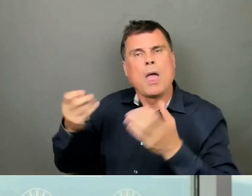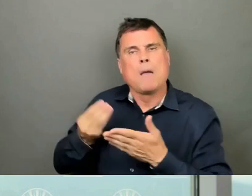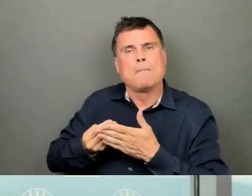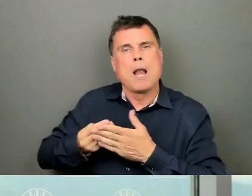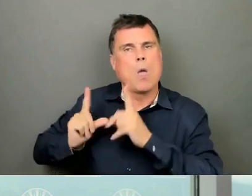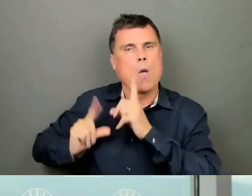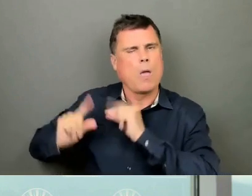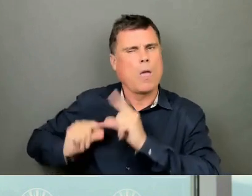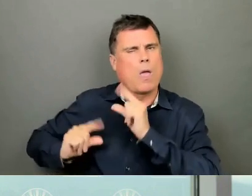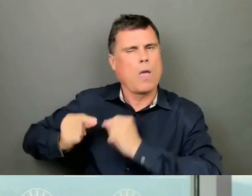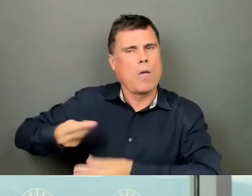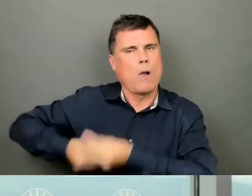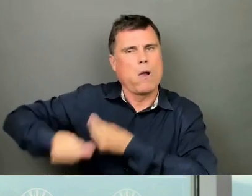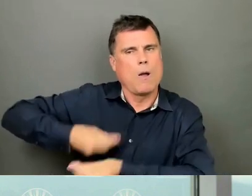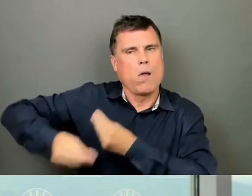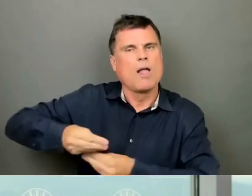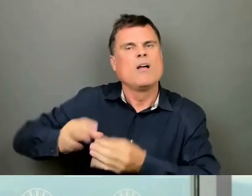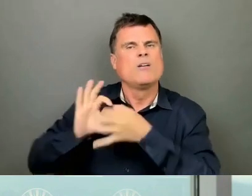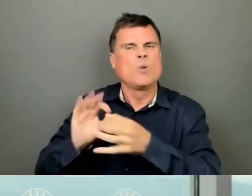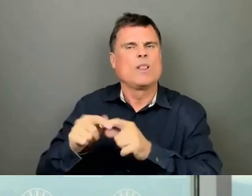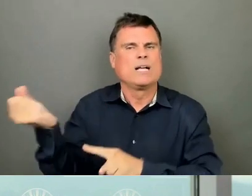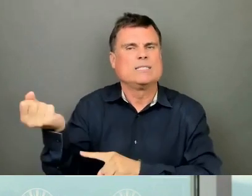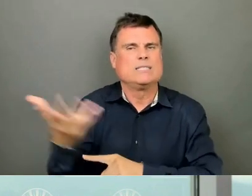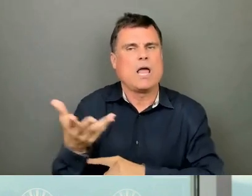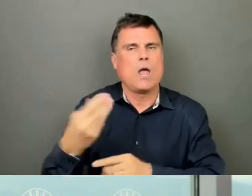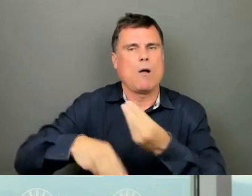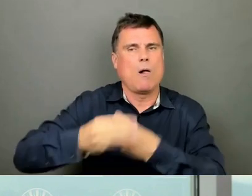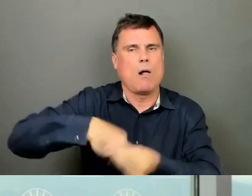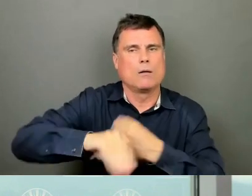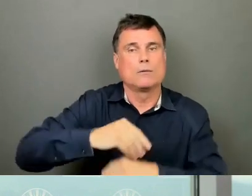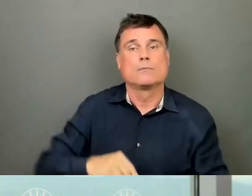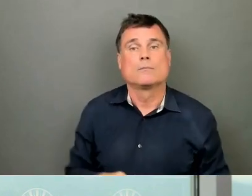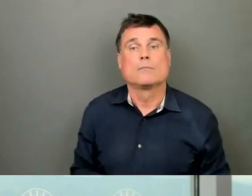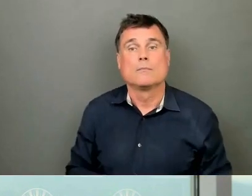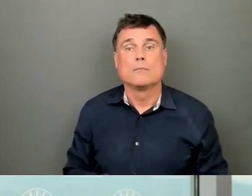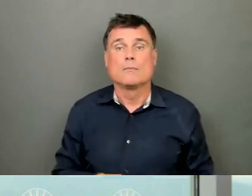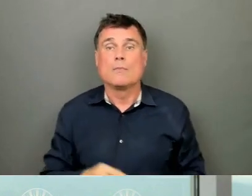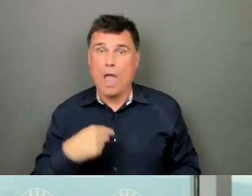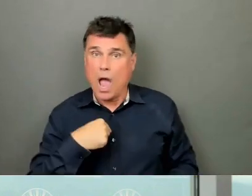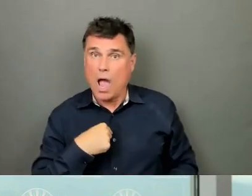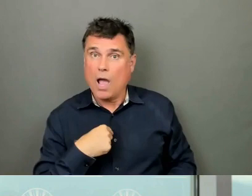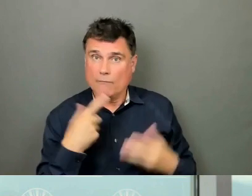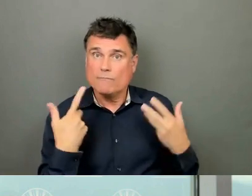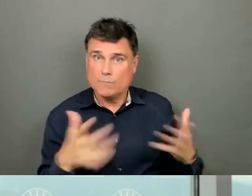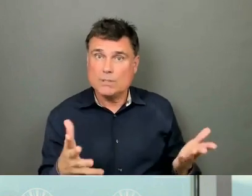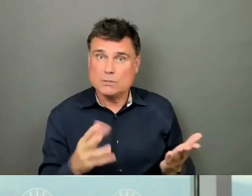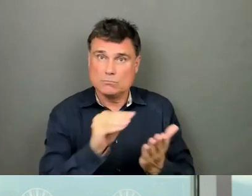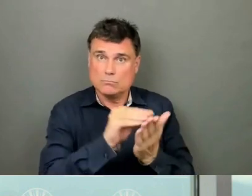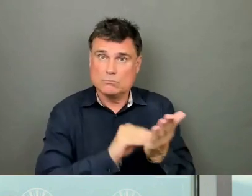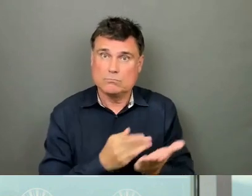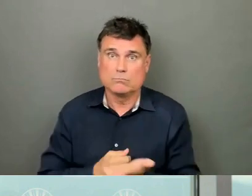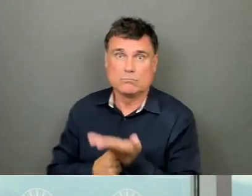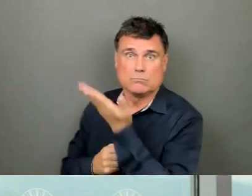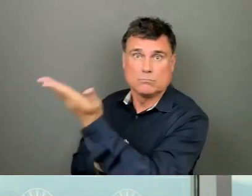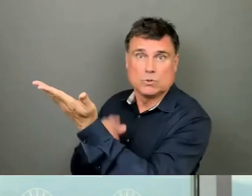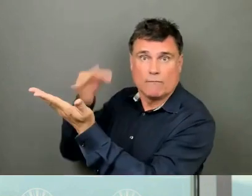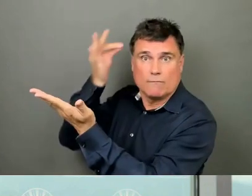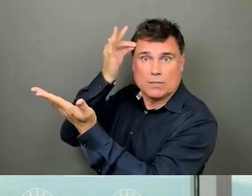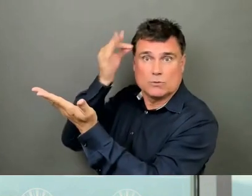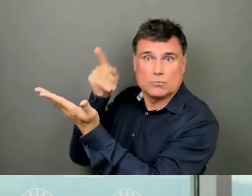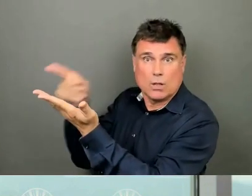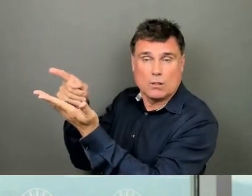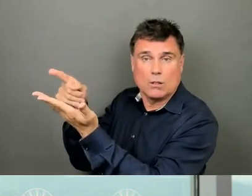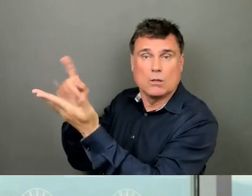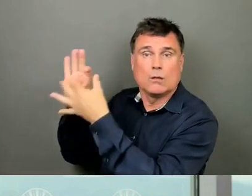activities in particular? I've made many proposals to the federal government, including RICO-style, United States-style